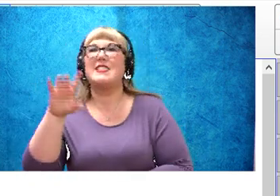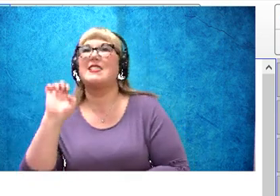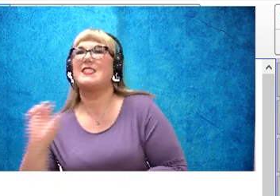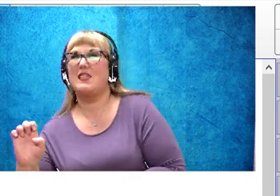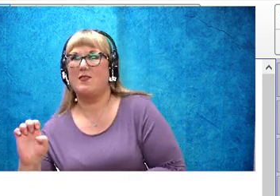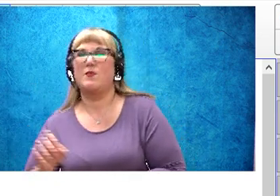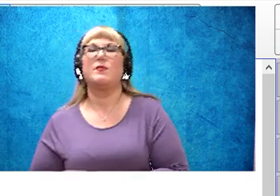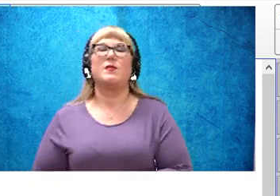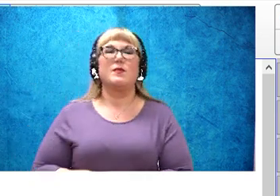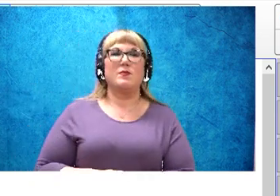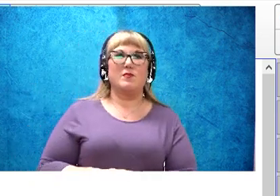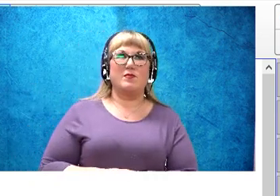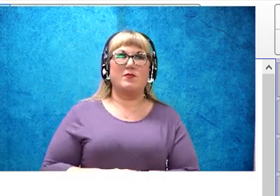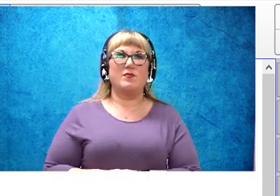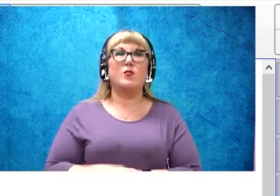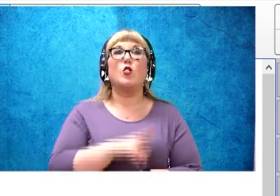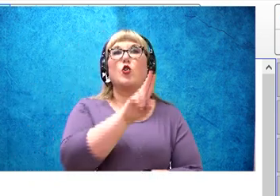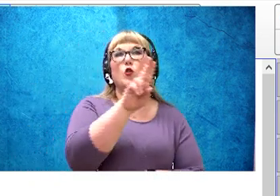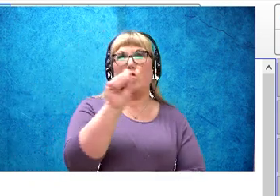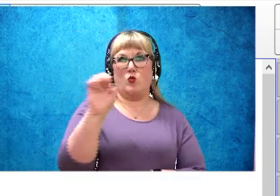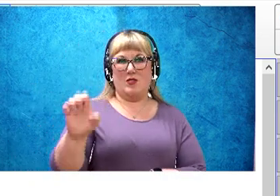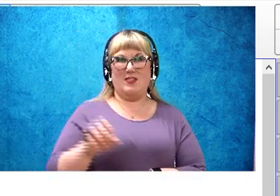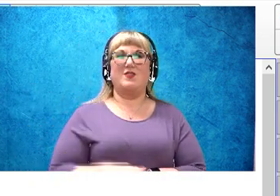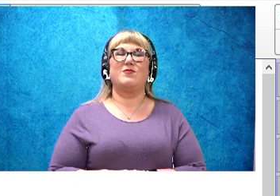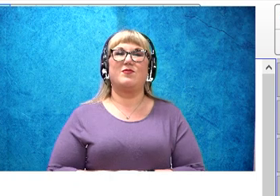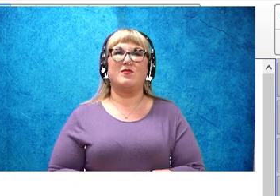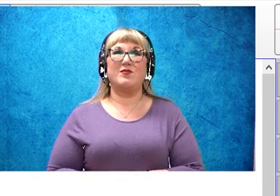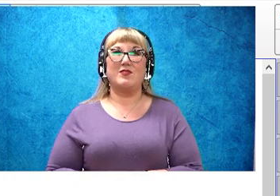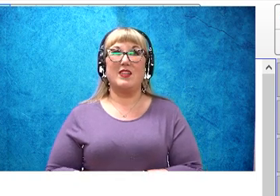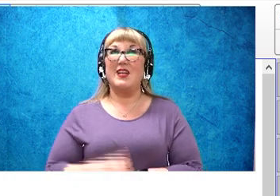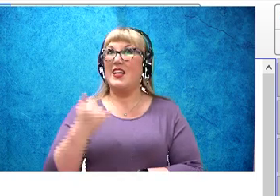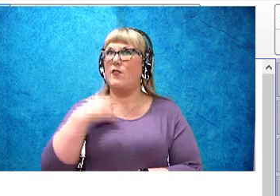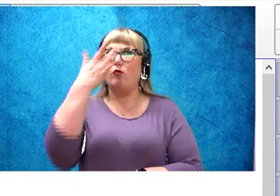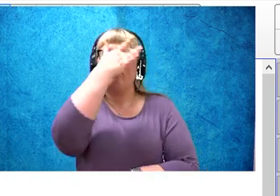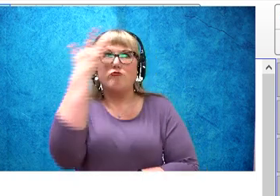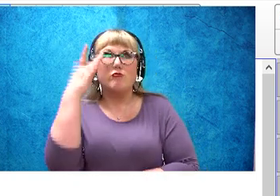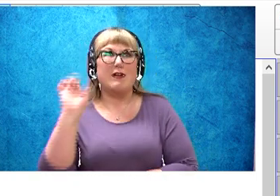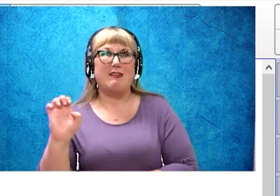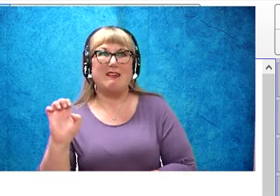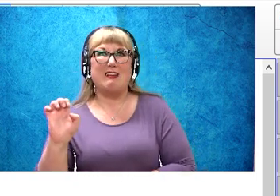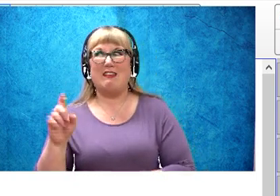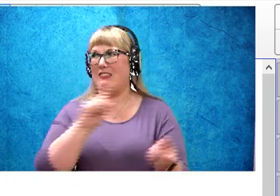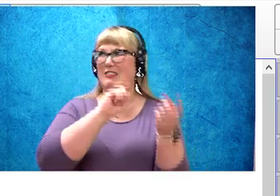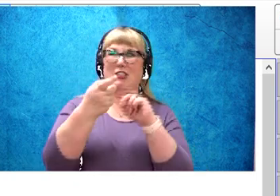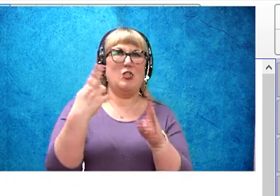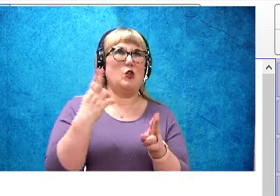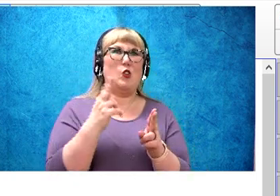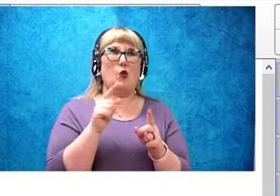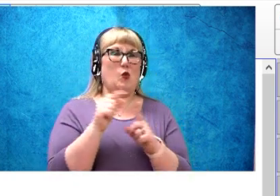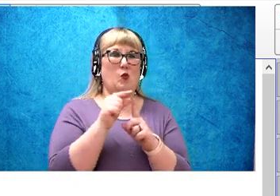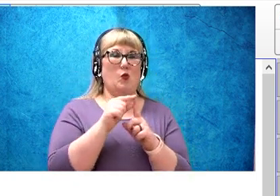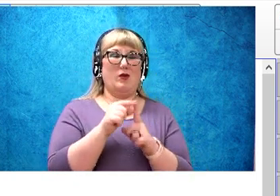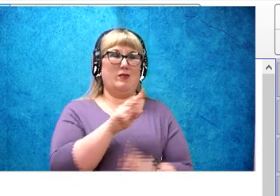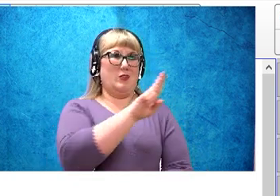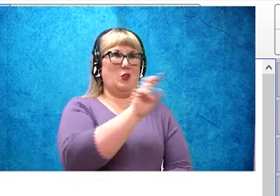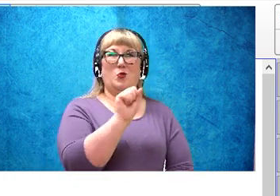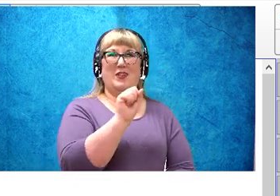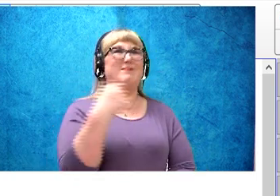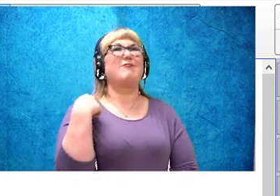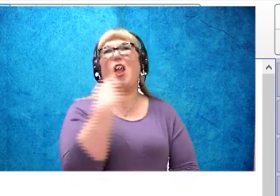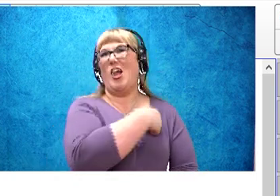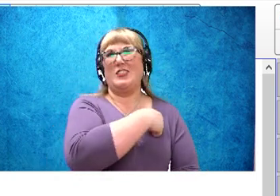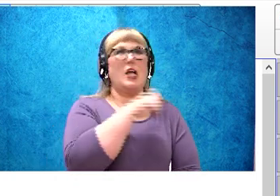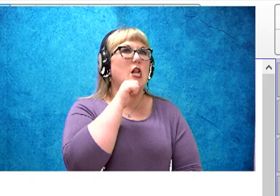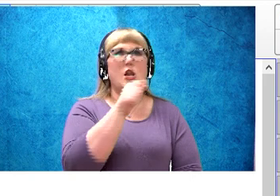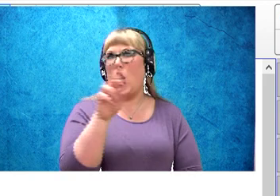that magic E because if you do it changes your word, if I don't write magic E here this word is us and that's not the word I said,